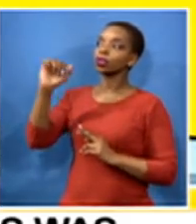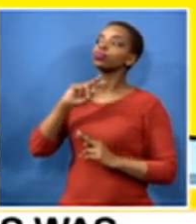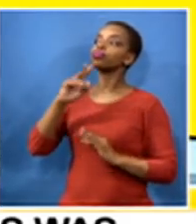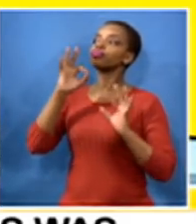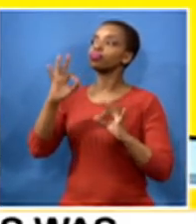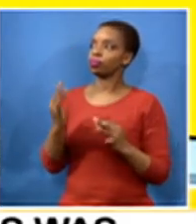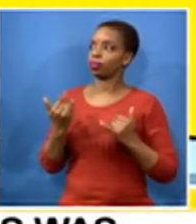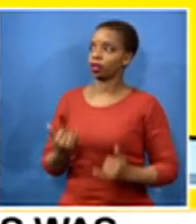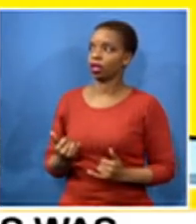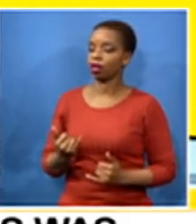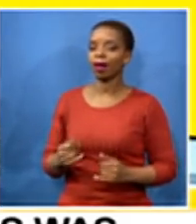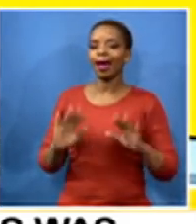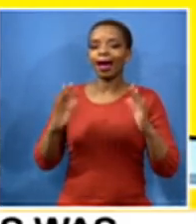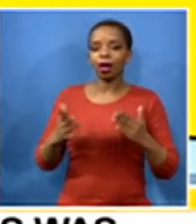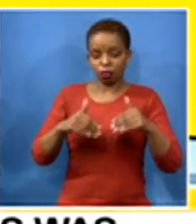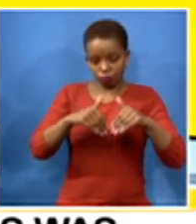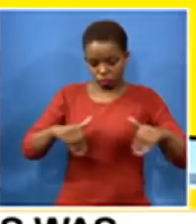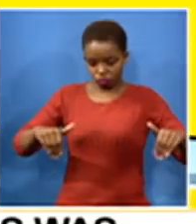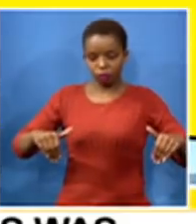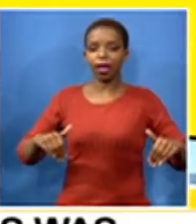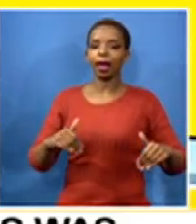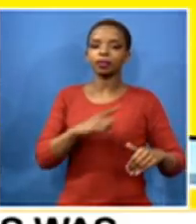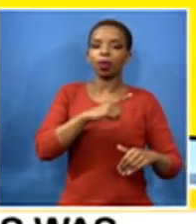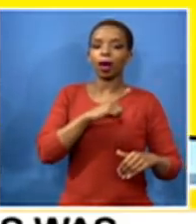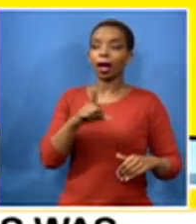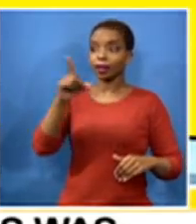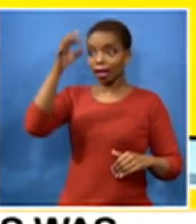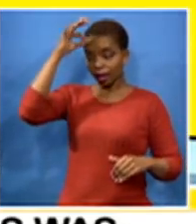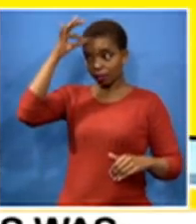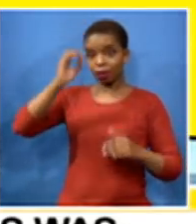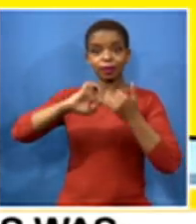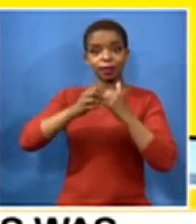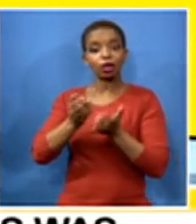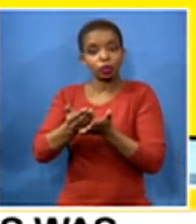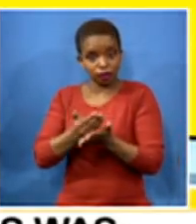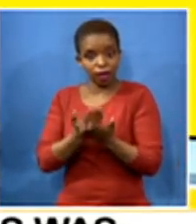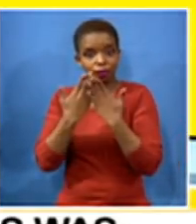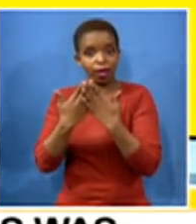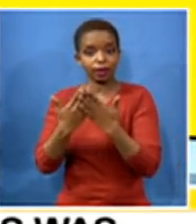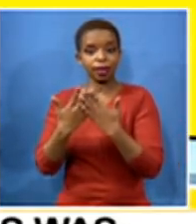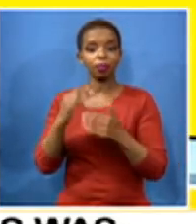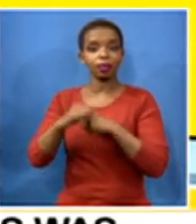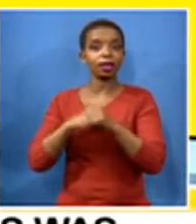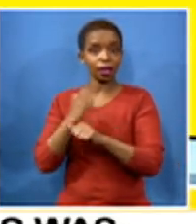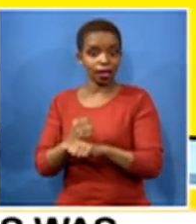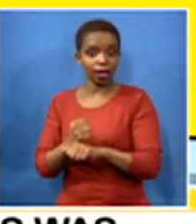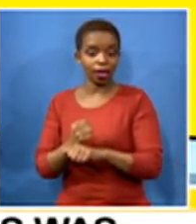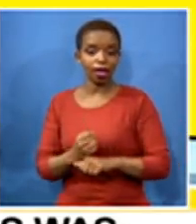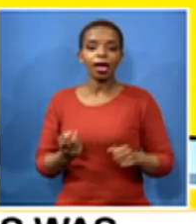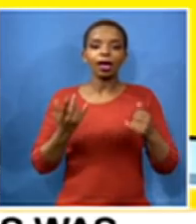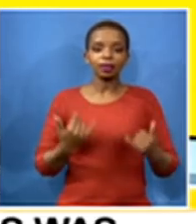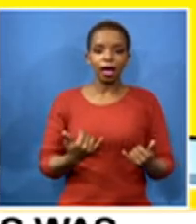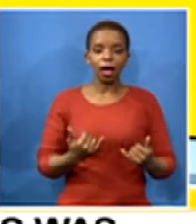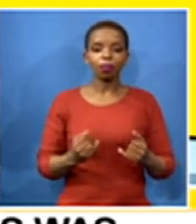the line here on the one hand government is trying to save the academic year uh but now we have infections at schools or